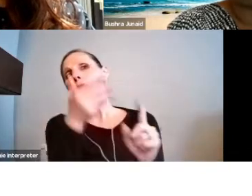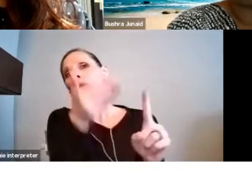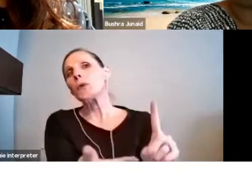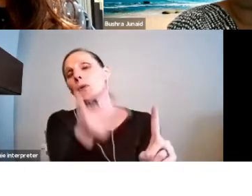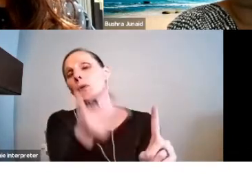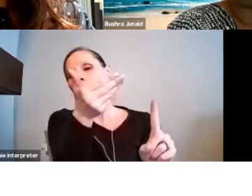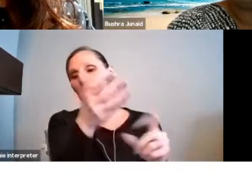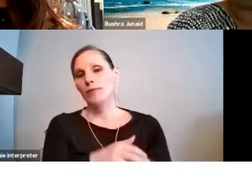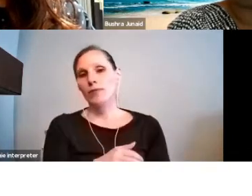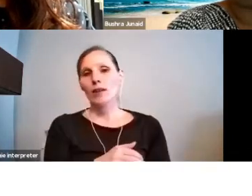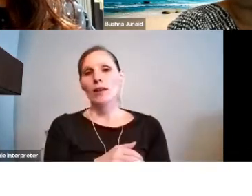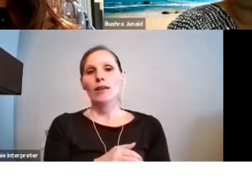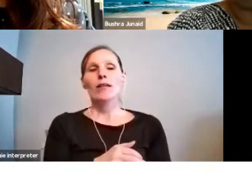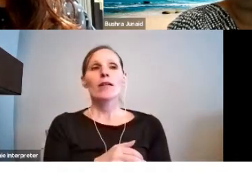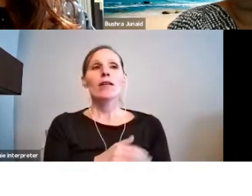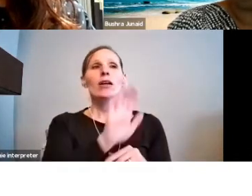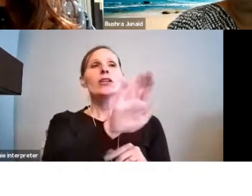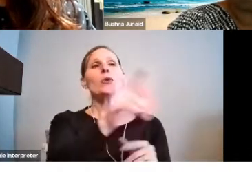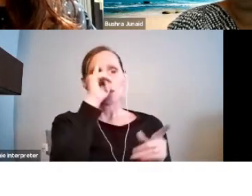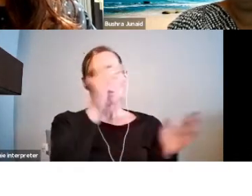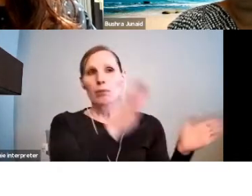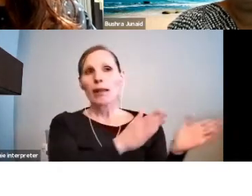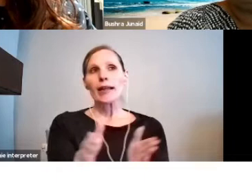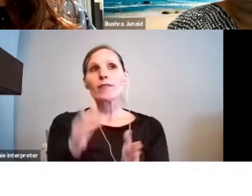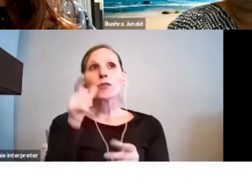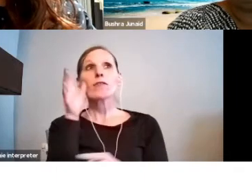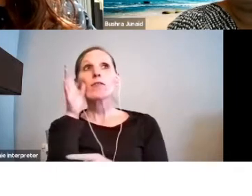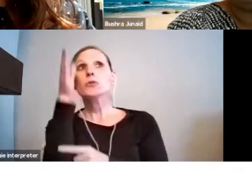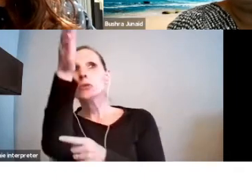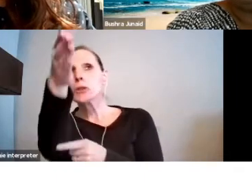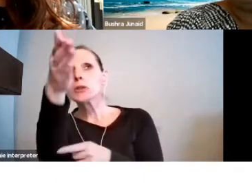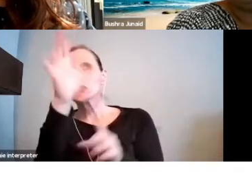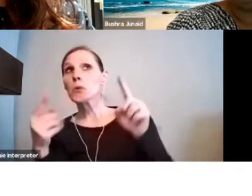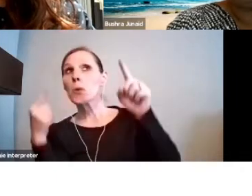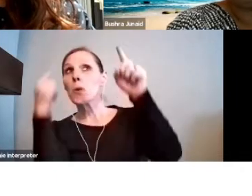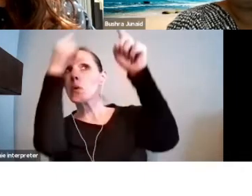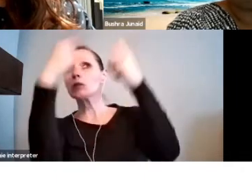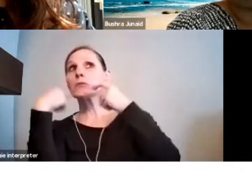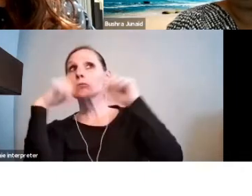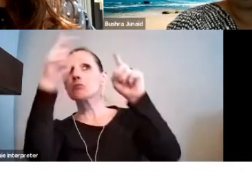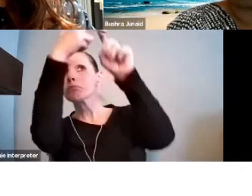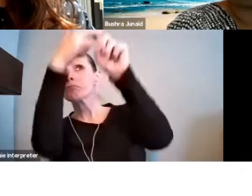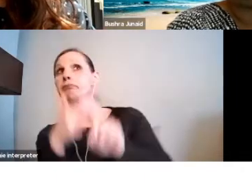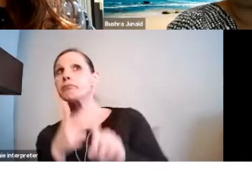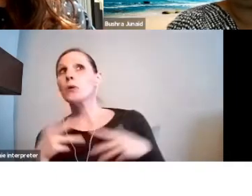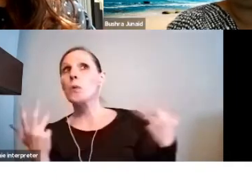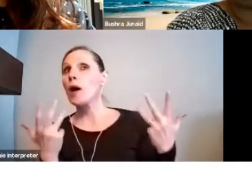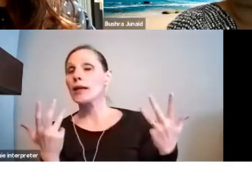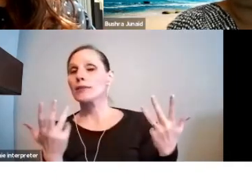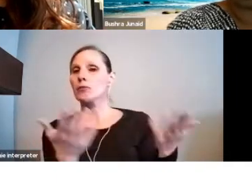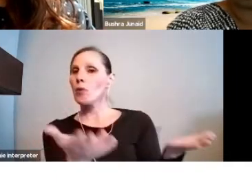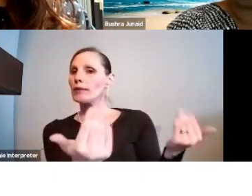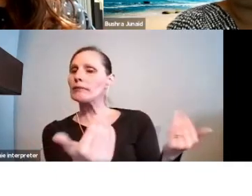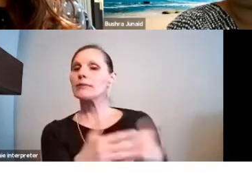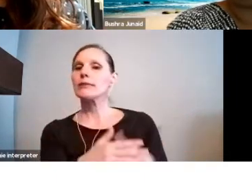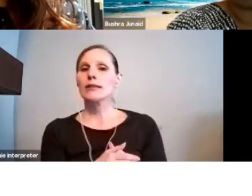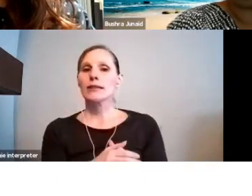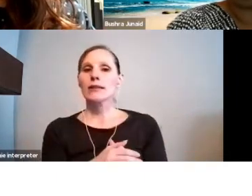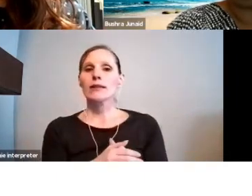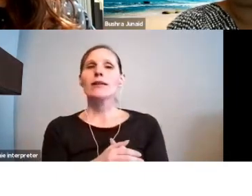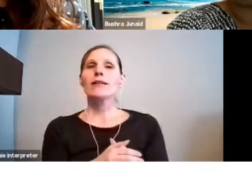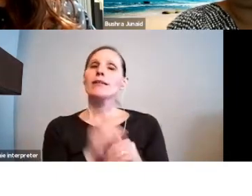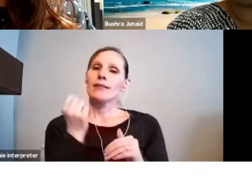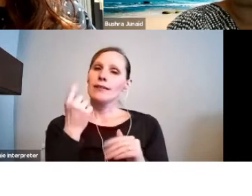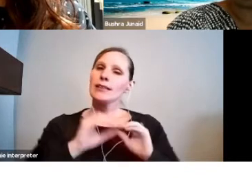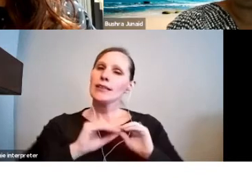Tell us about what you're planning to do and what you hope to achieve. Here, we're looking for you to be